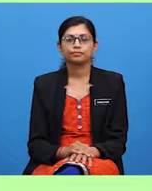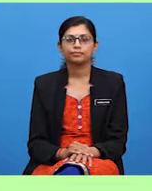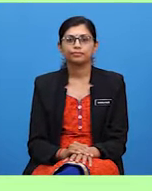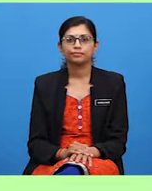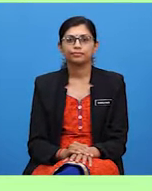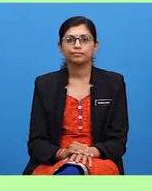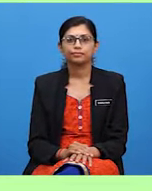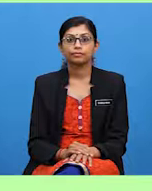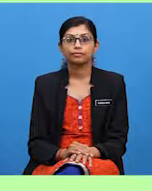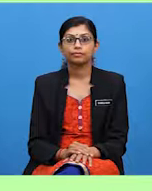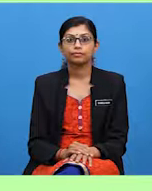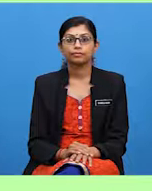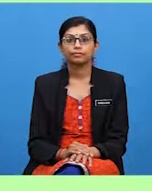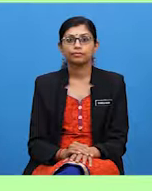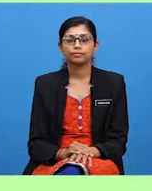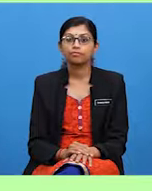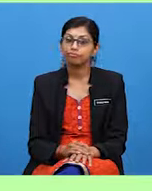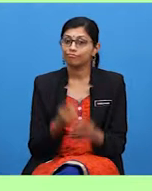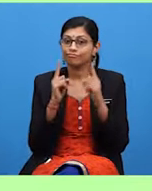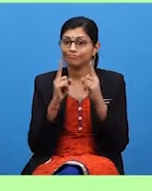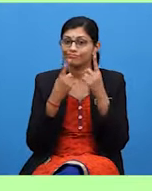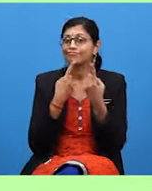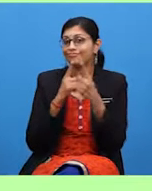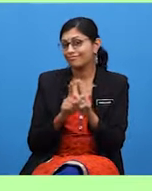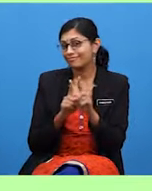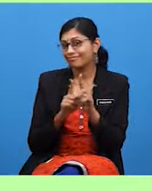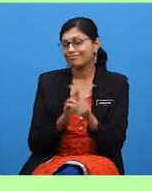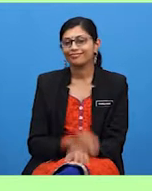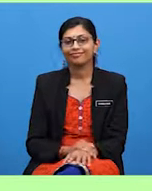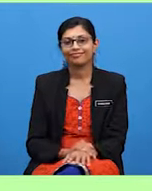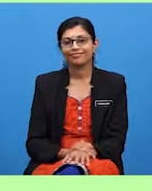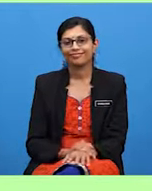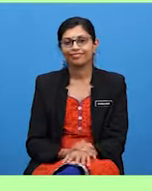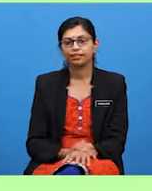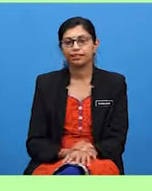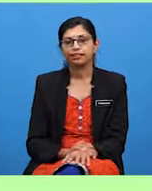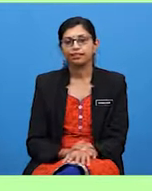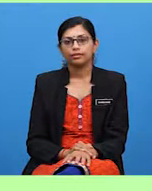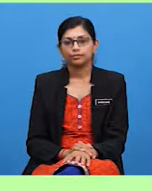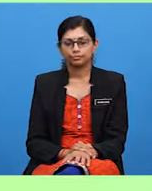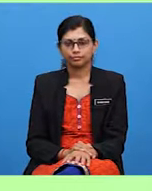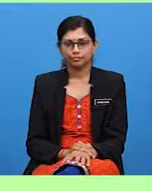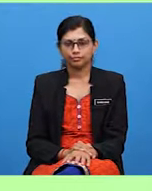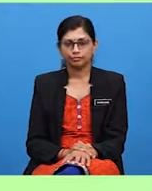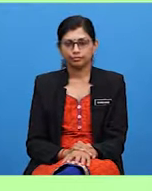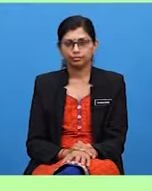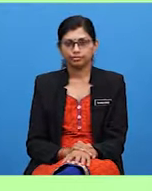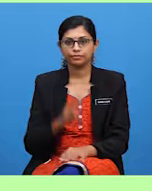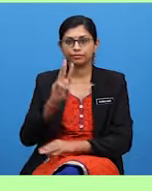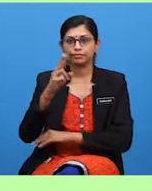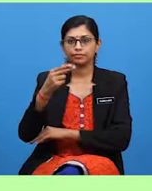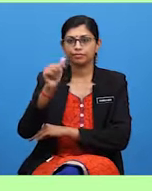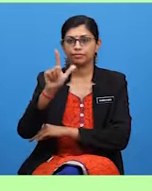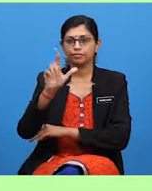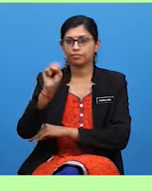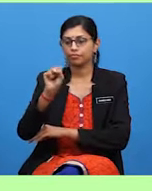Yes, he thinks whales are fish. Although they live in water like fish, but